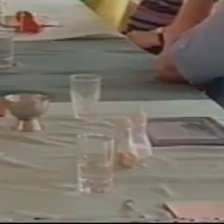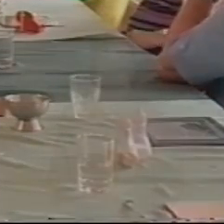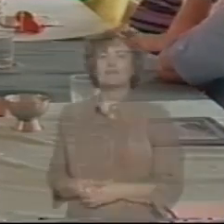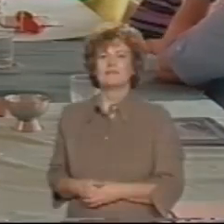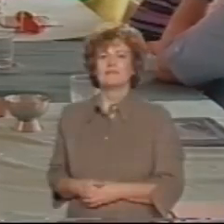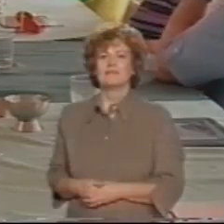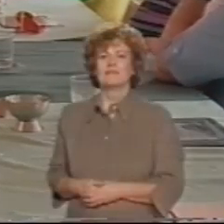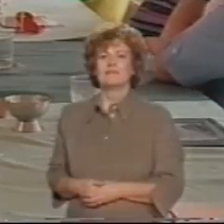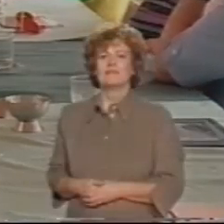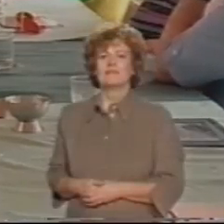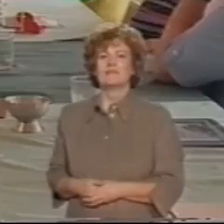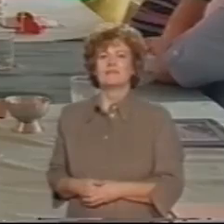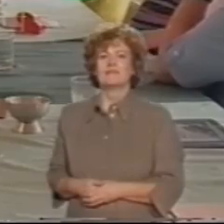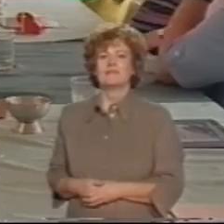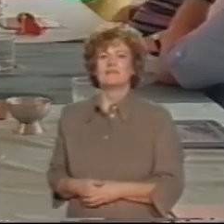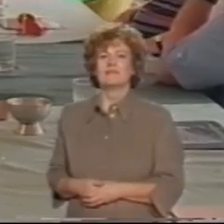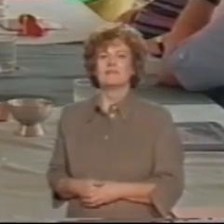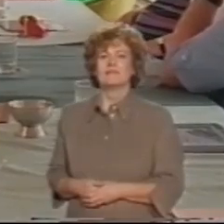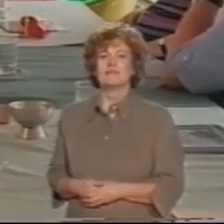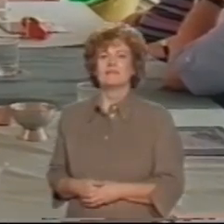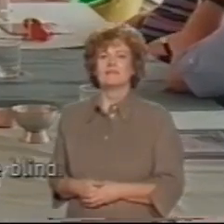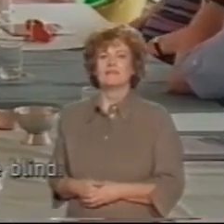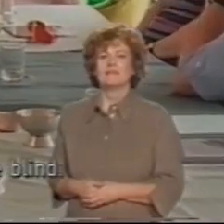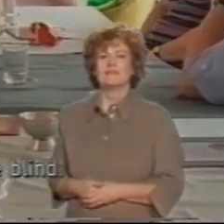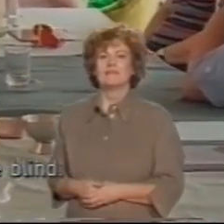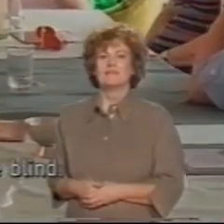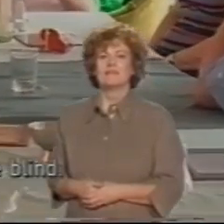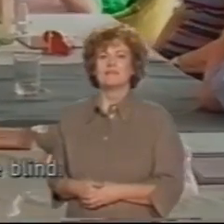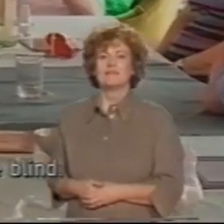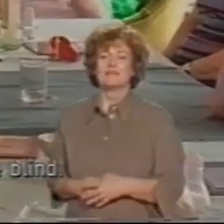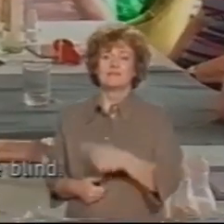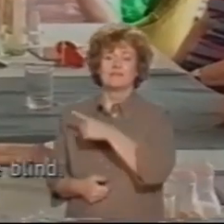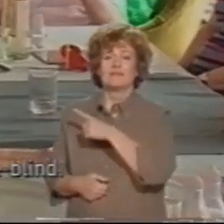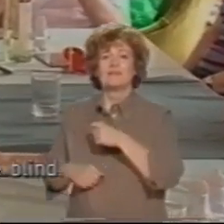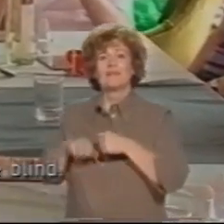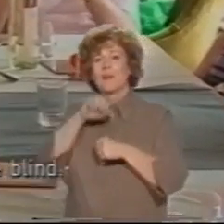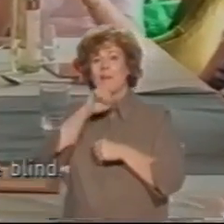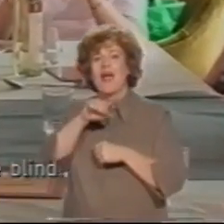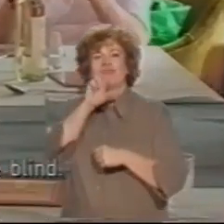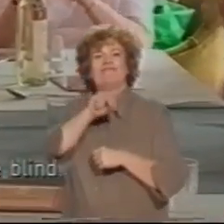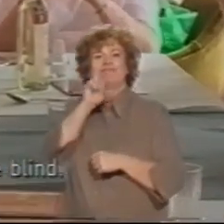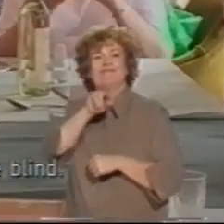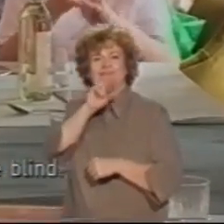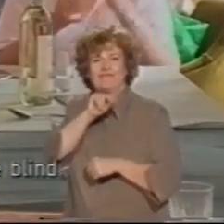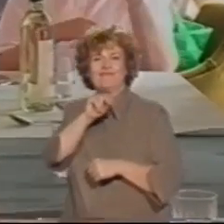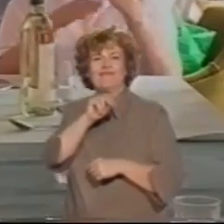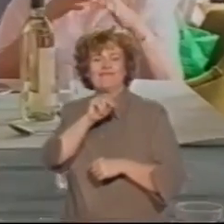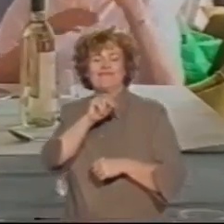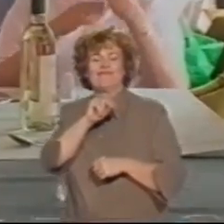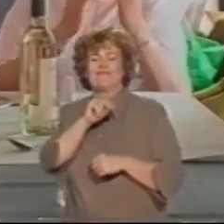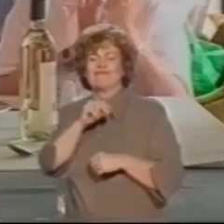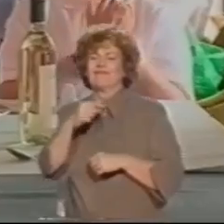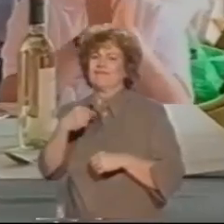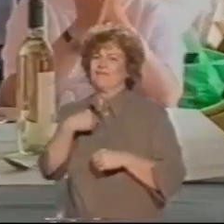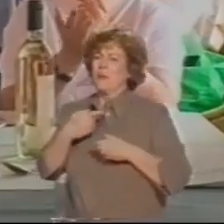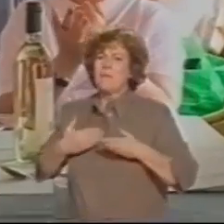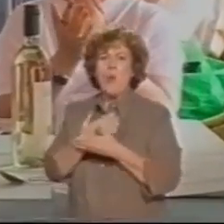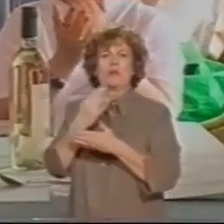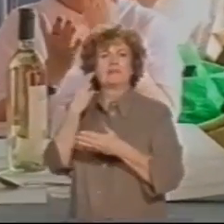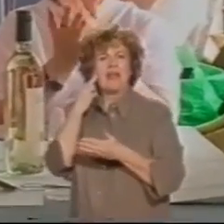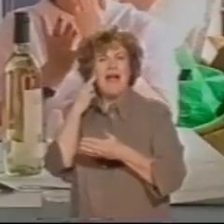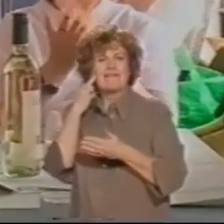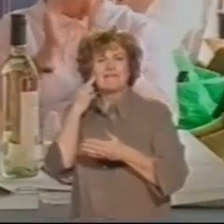I was born deaf and when I was 22 I became blind. She lived